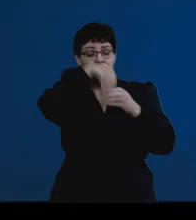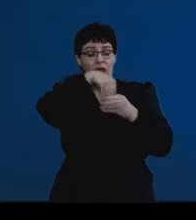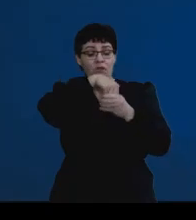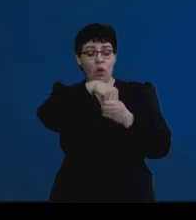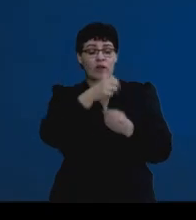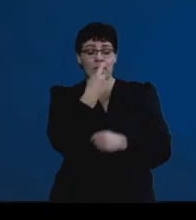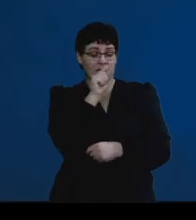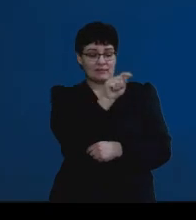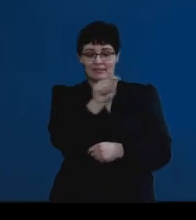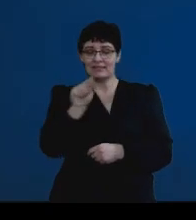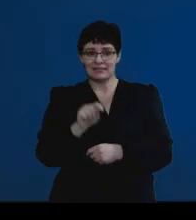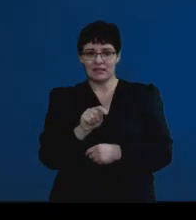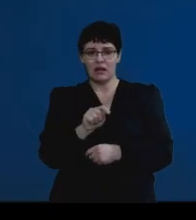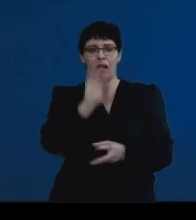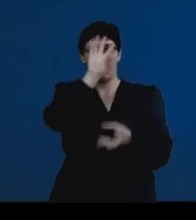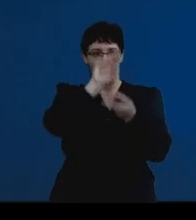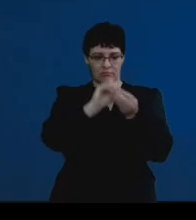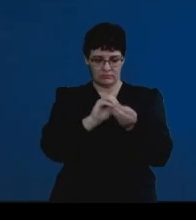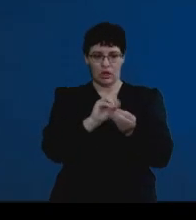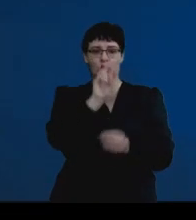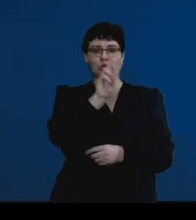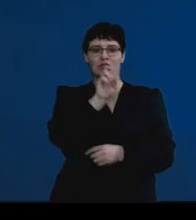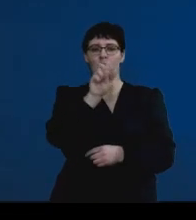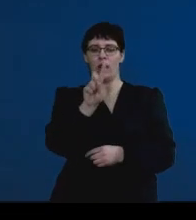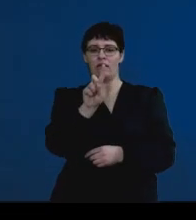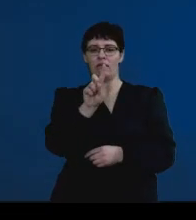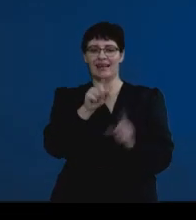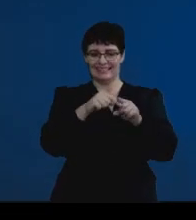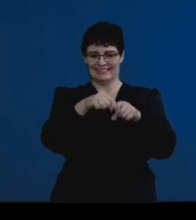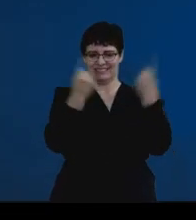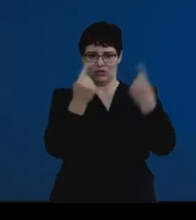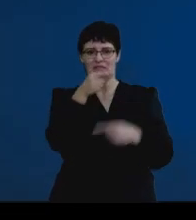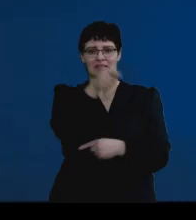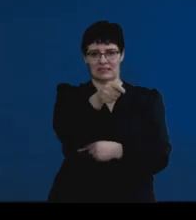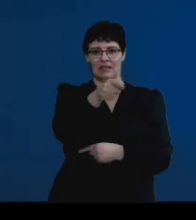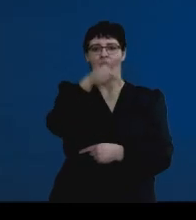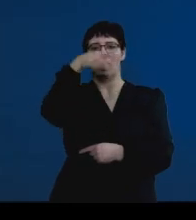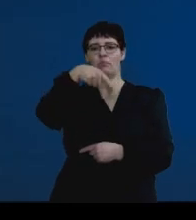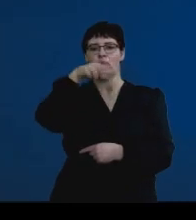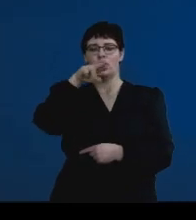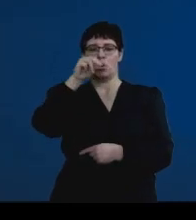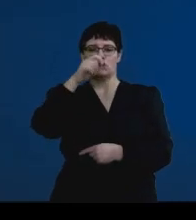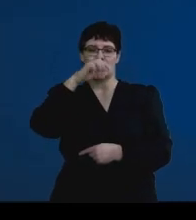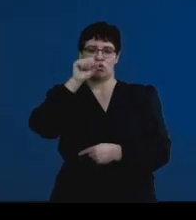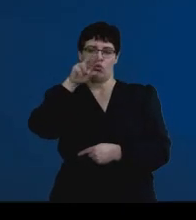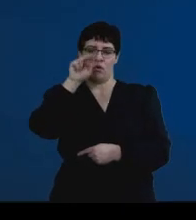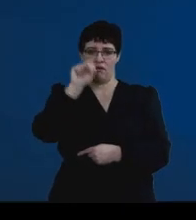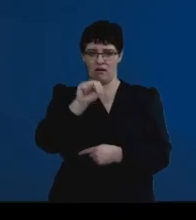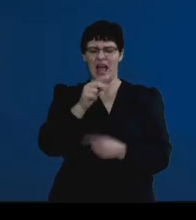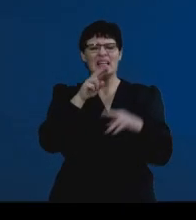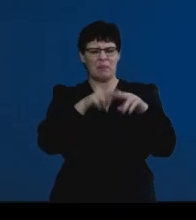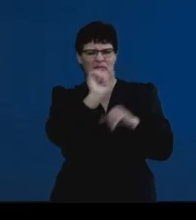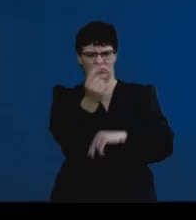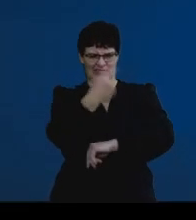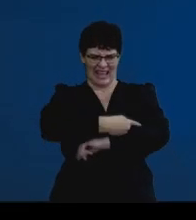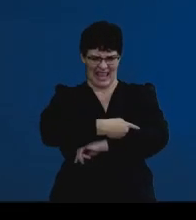there are 21 pills that contain a different concentration of progesterone according to the day, as well as we